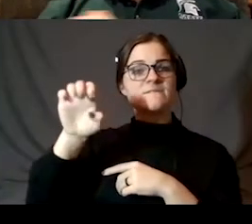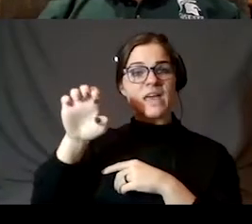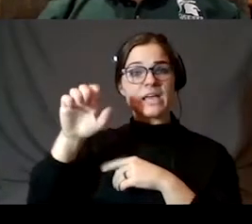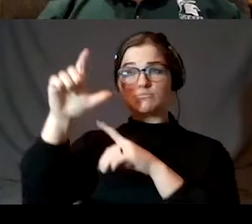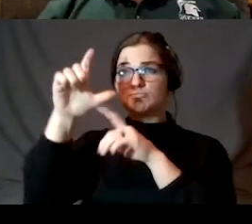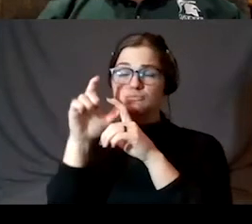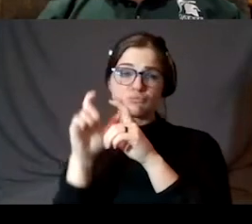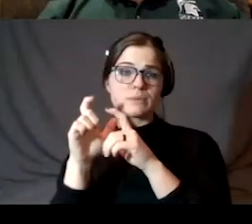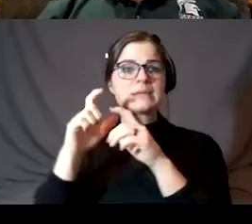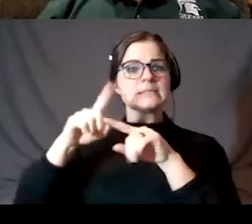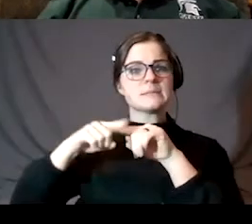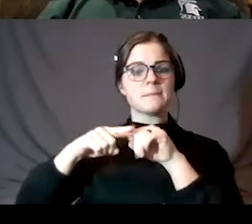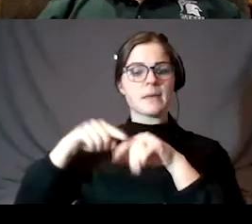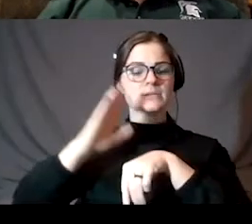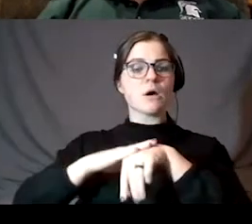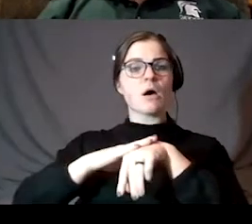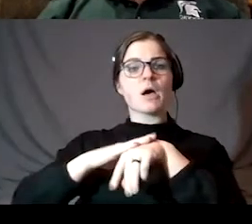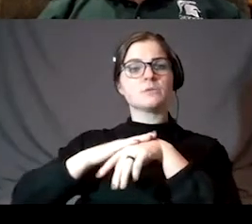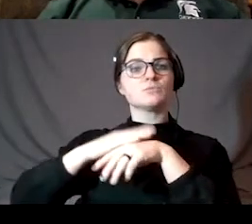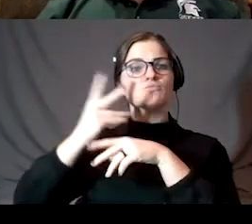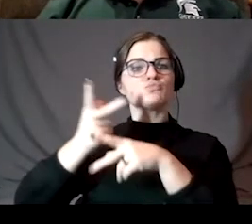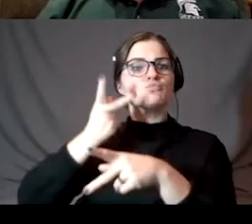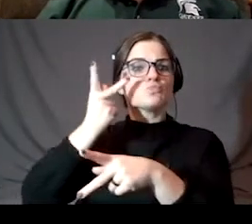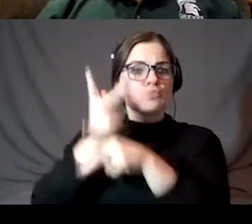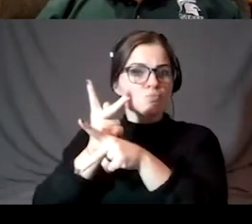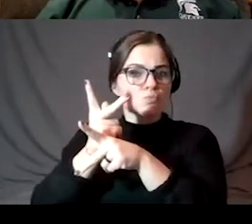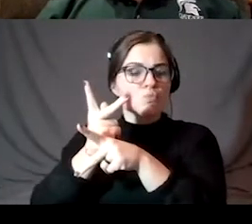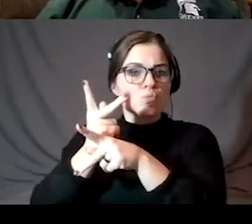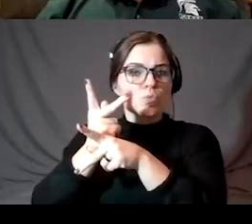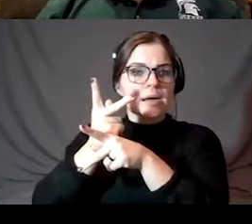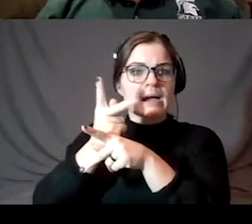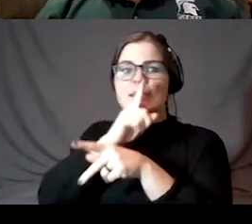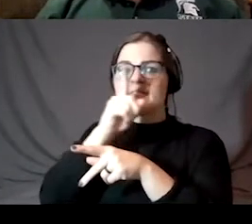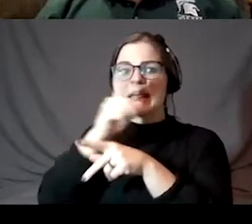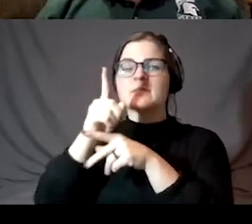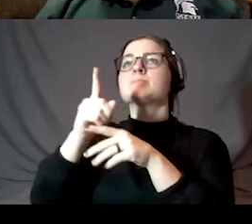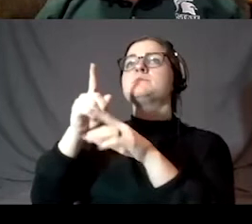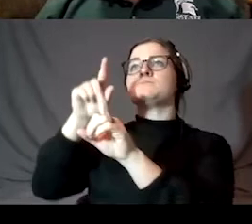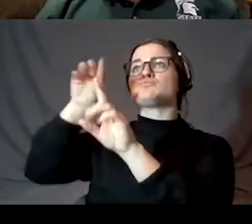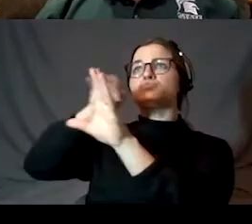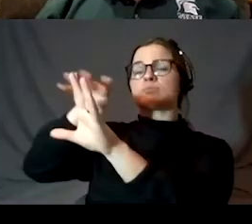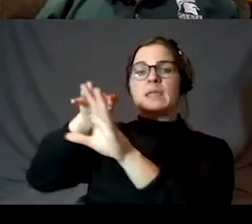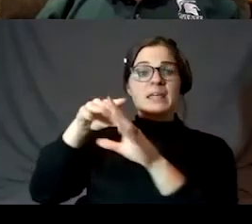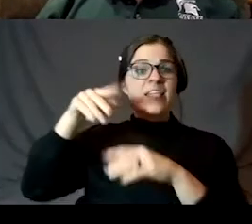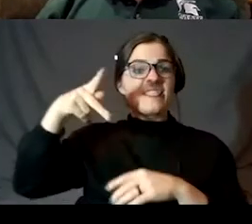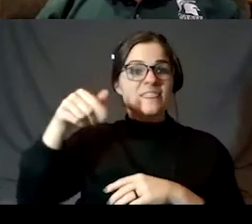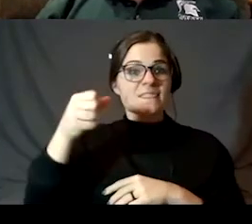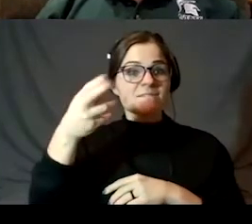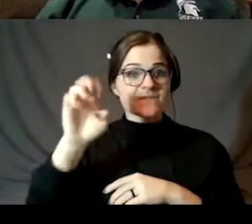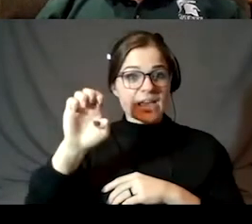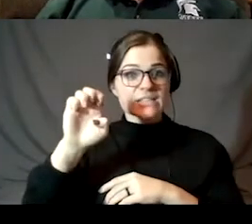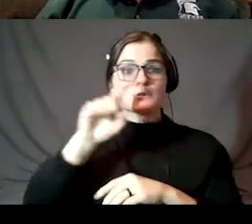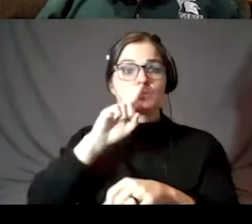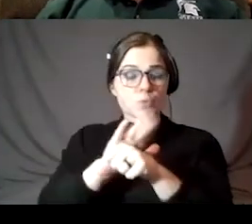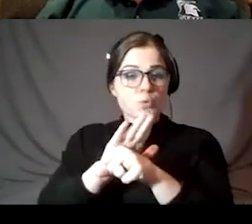These phases prove that the moon is a sphere, a ball, and not a disk